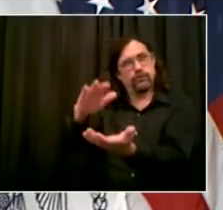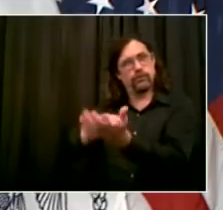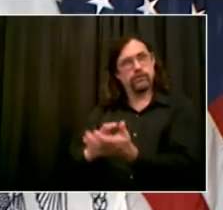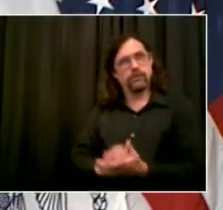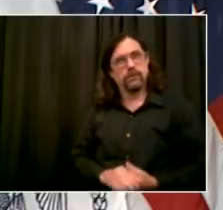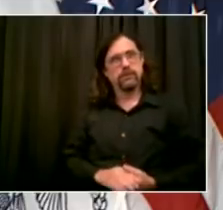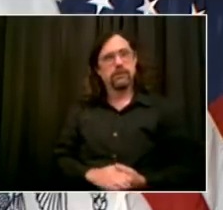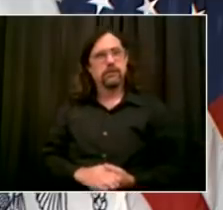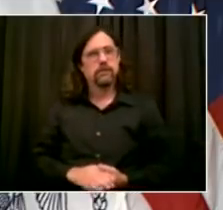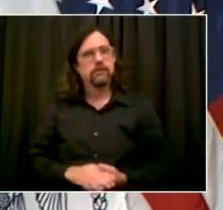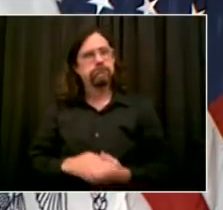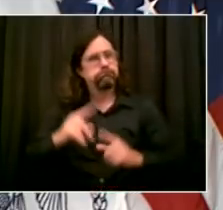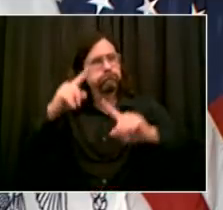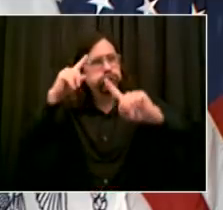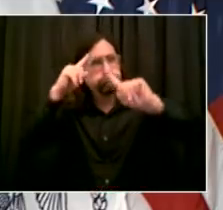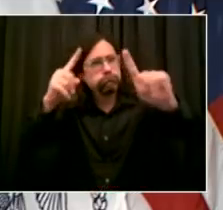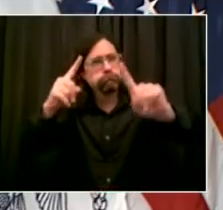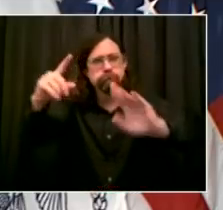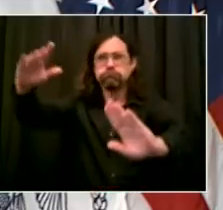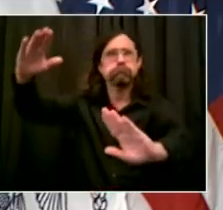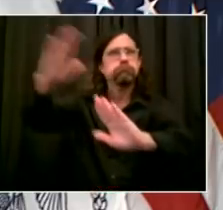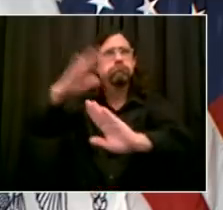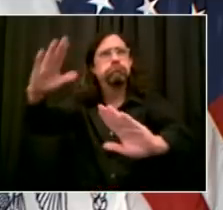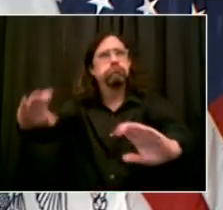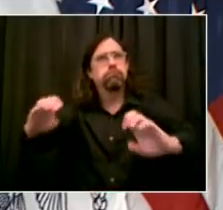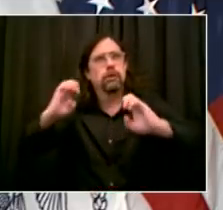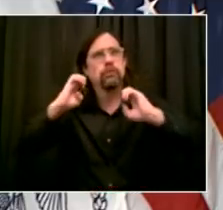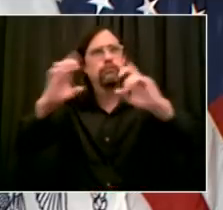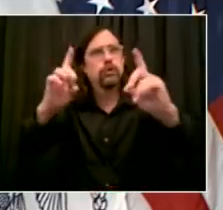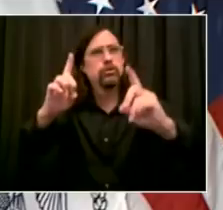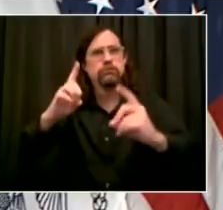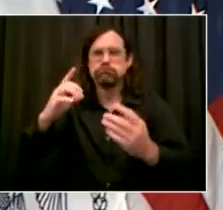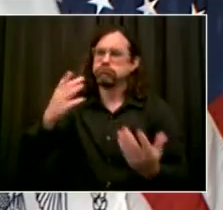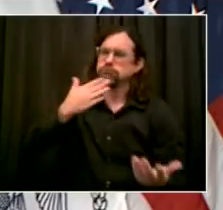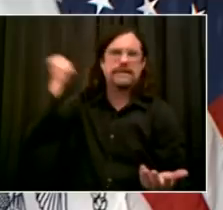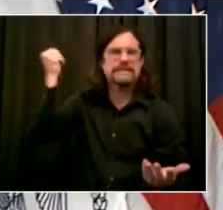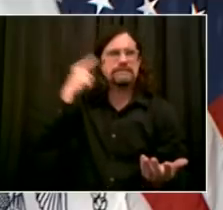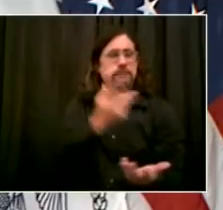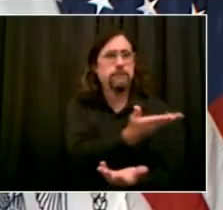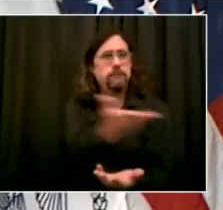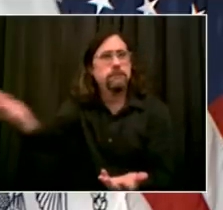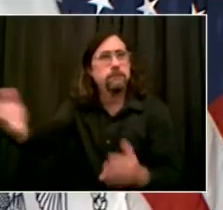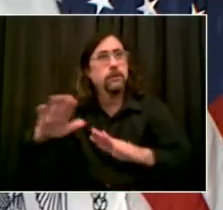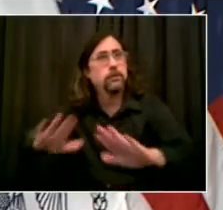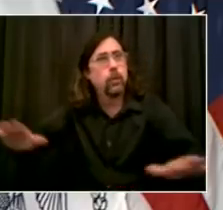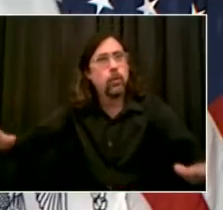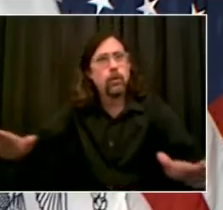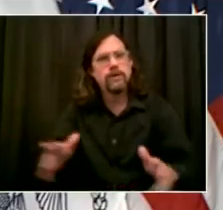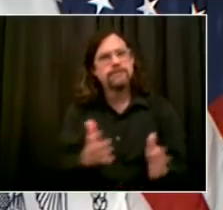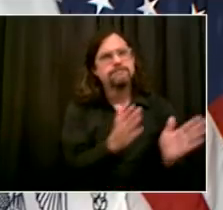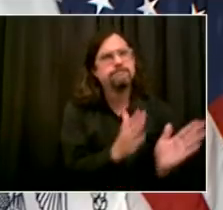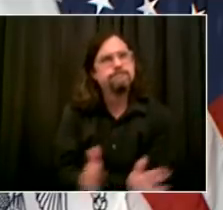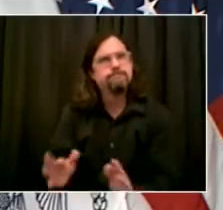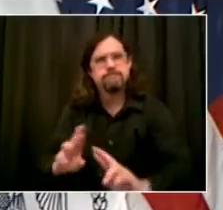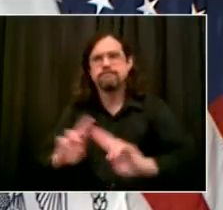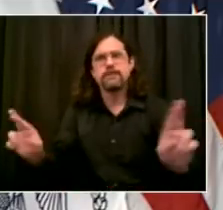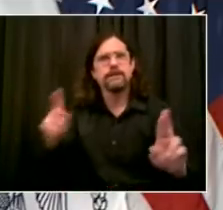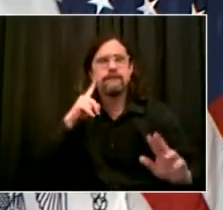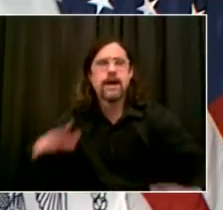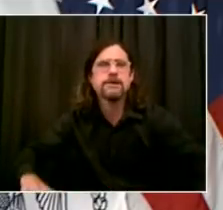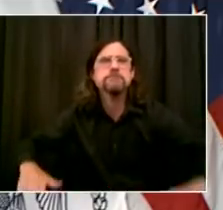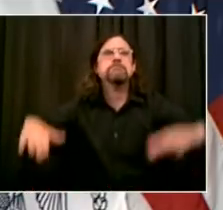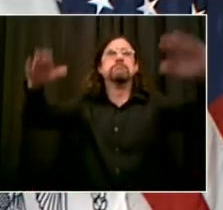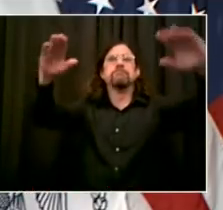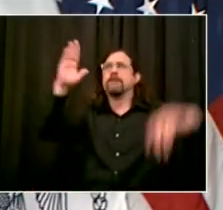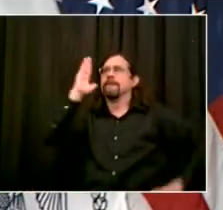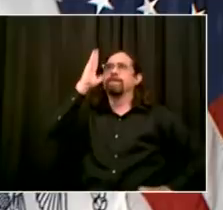And we're to be ready to serve families who have gone through so much. We're going to be ready to take care of the needs of our kids, not just the